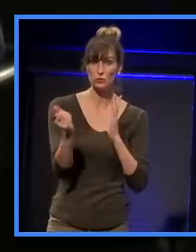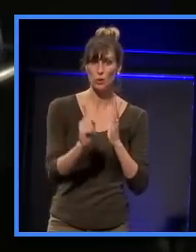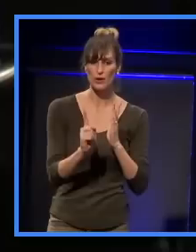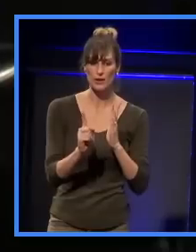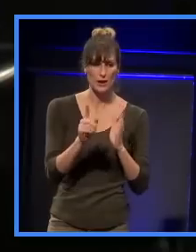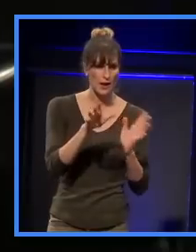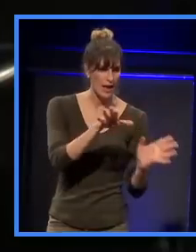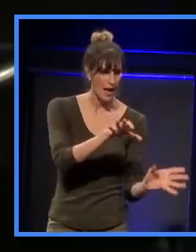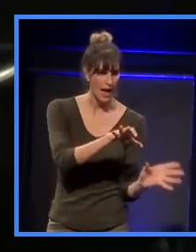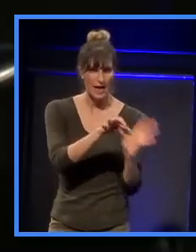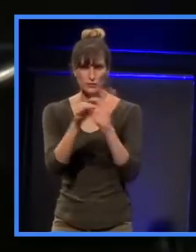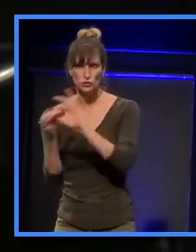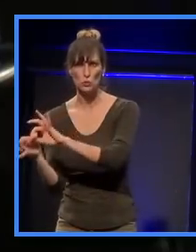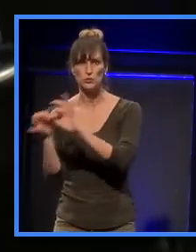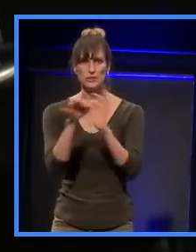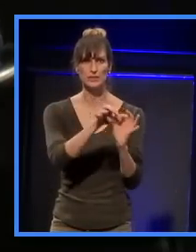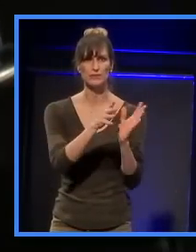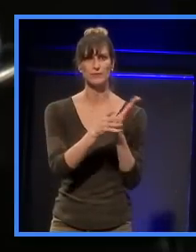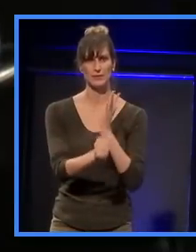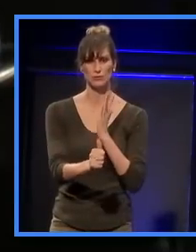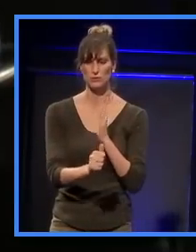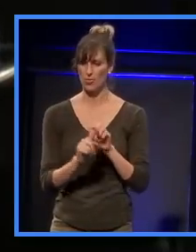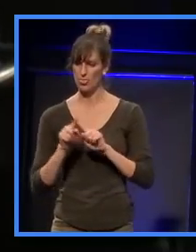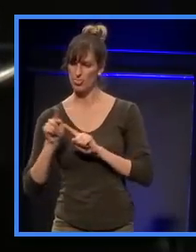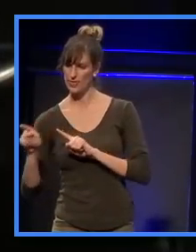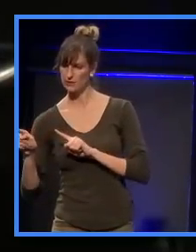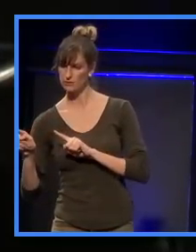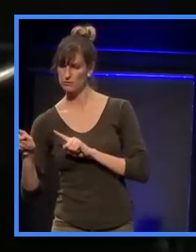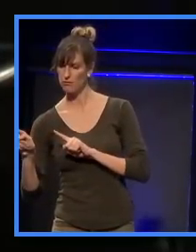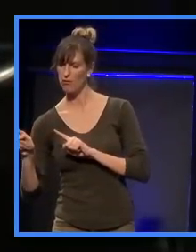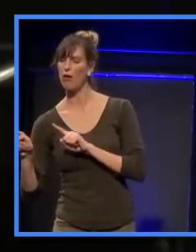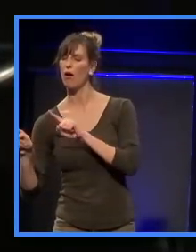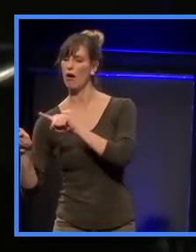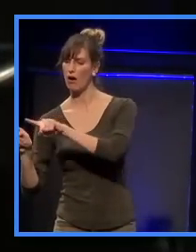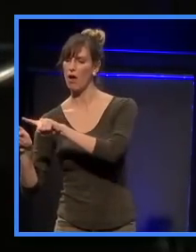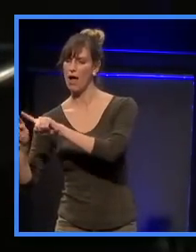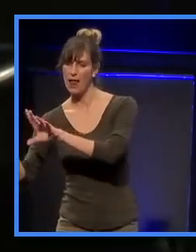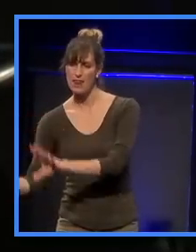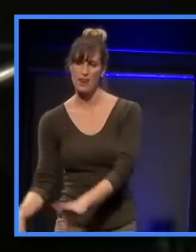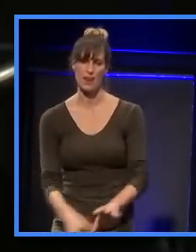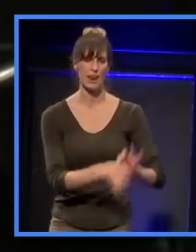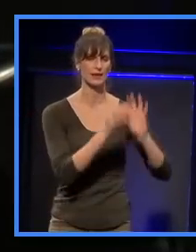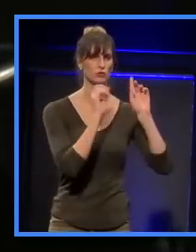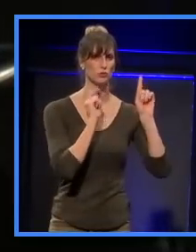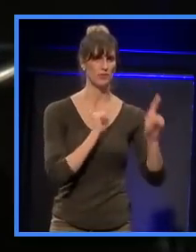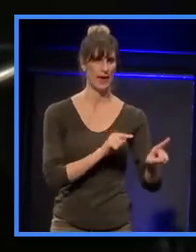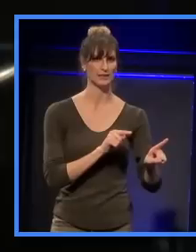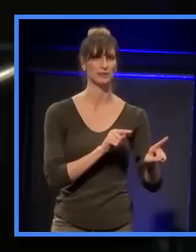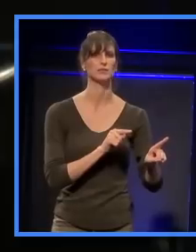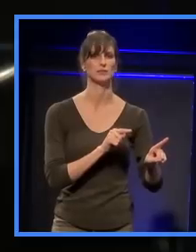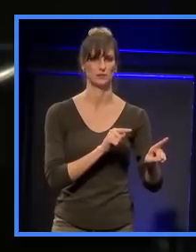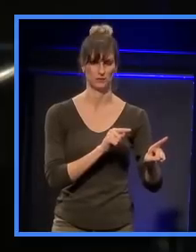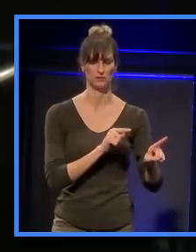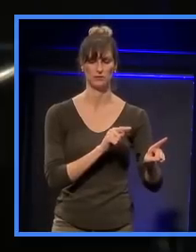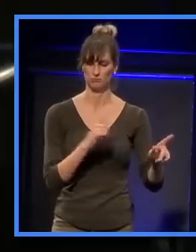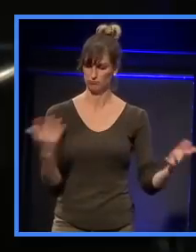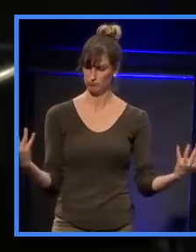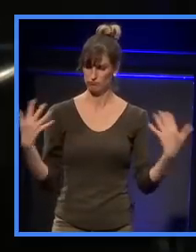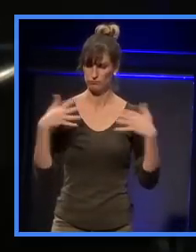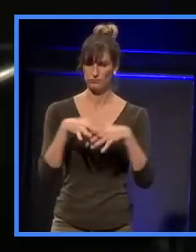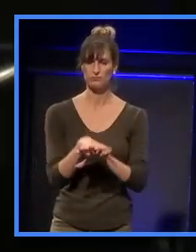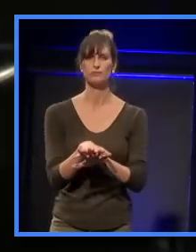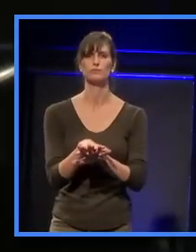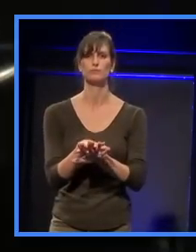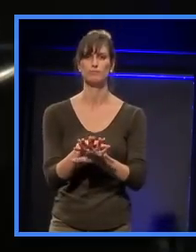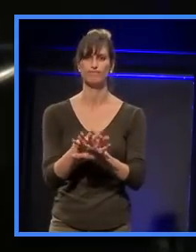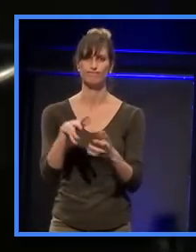skills. I can associate this with that. I can take that acoustic thing, idea that Harold drew on his napkin,